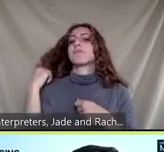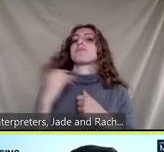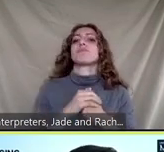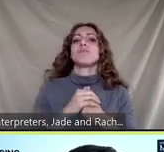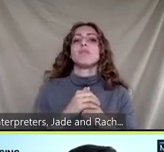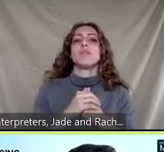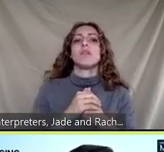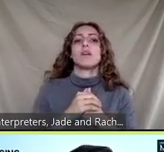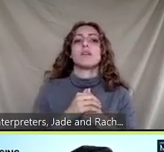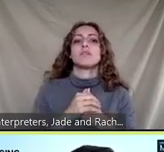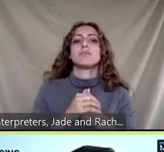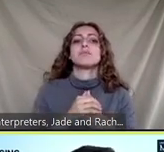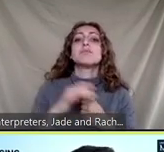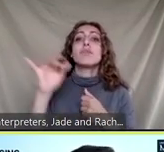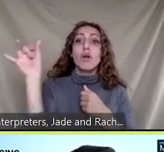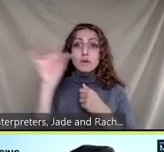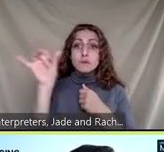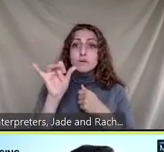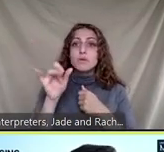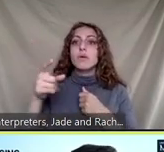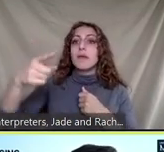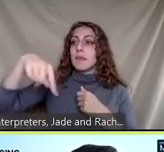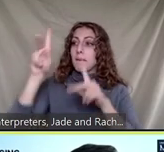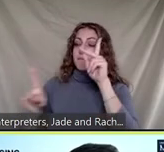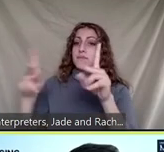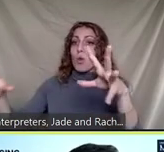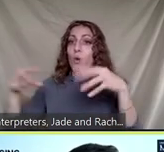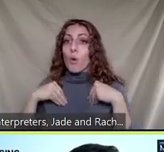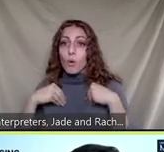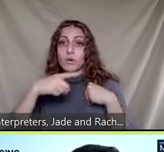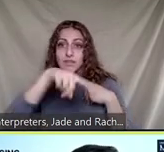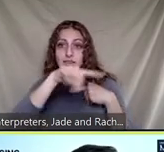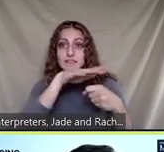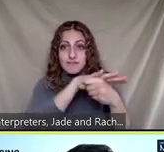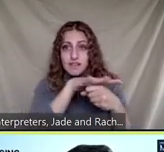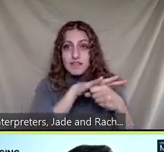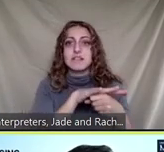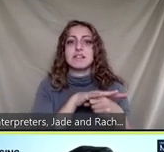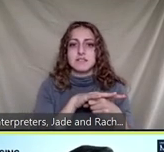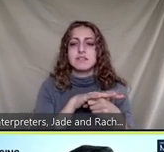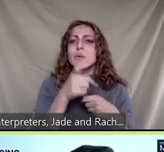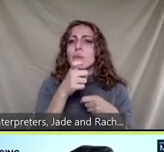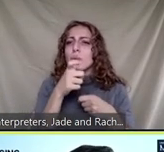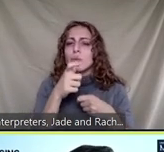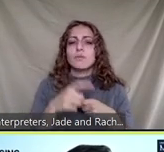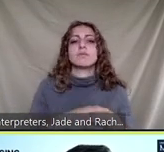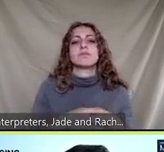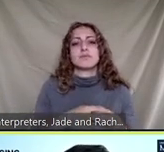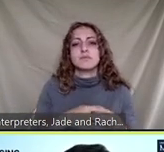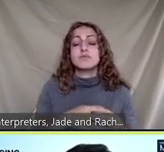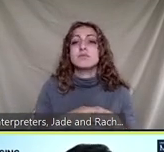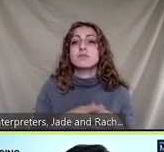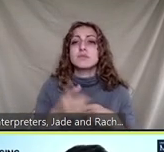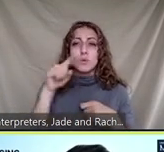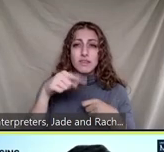please next yes who owns and manage these facilities in response to these challenges